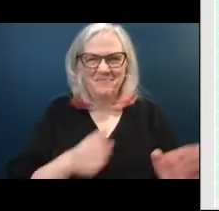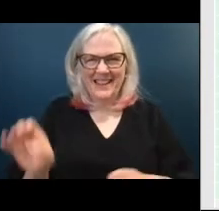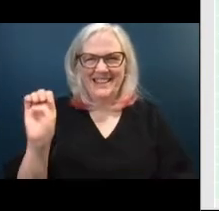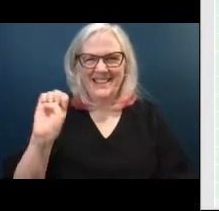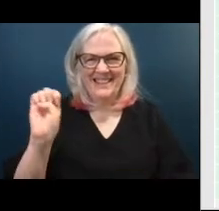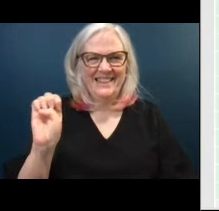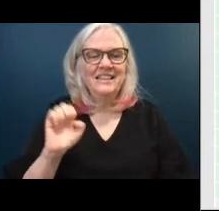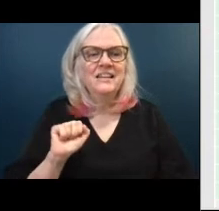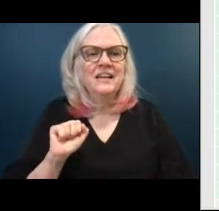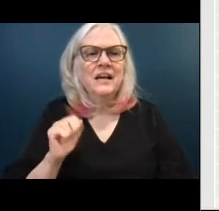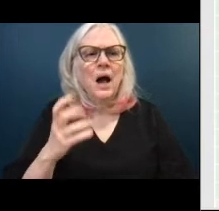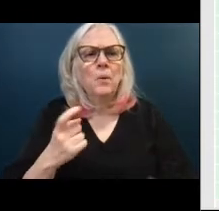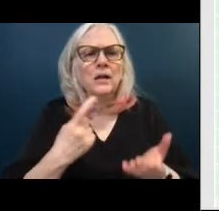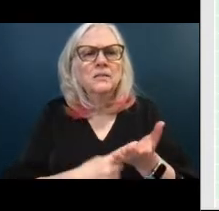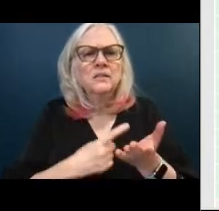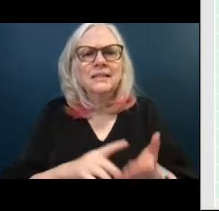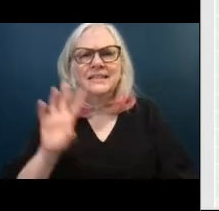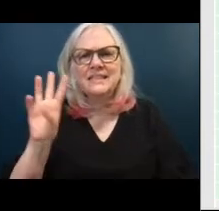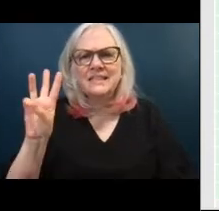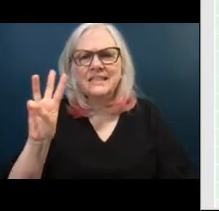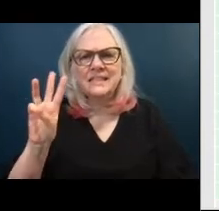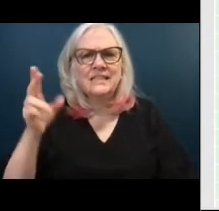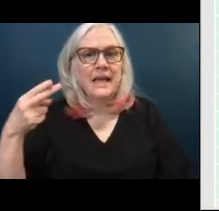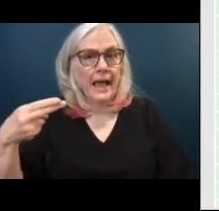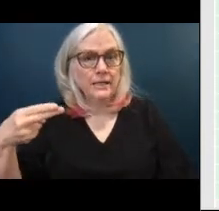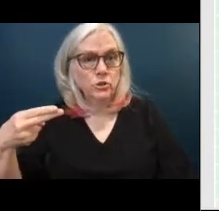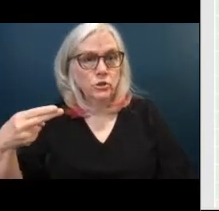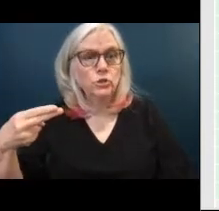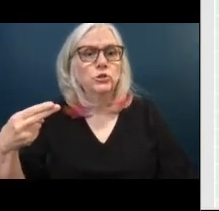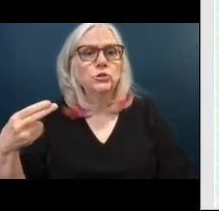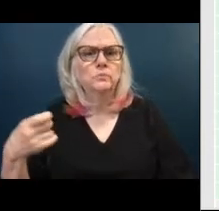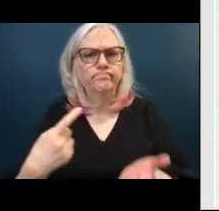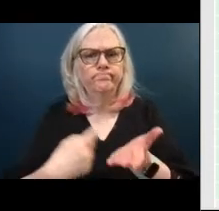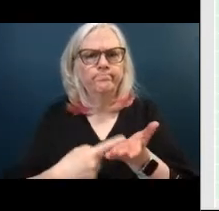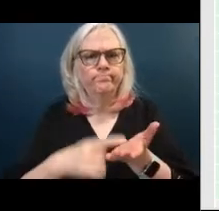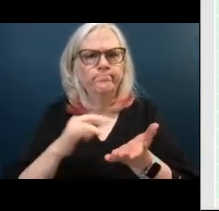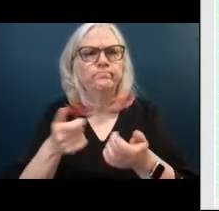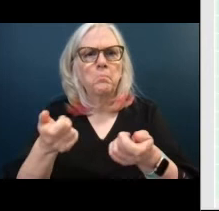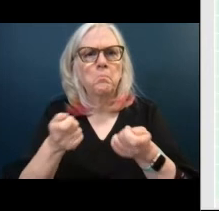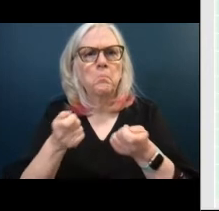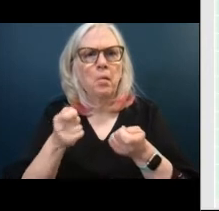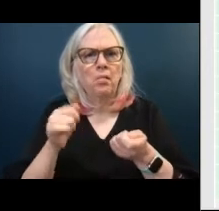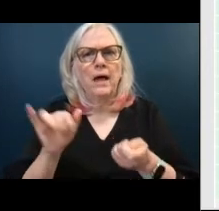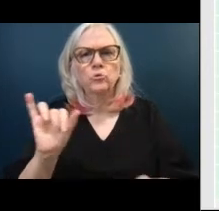i want to talk about 6h 6h let pull that as well